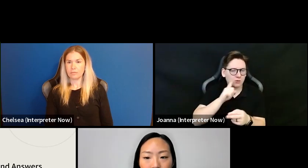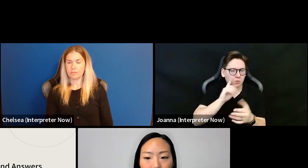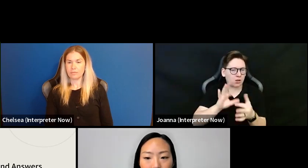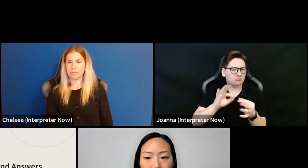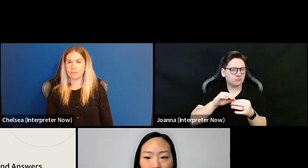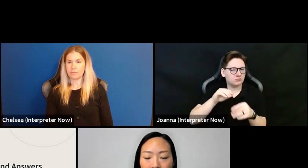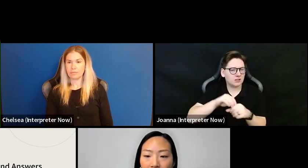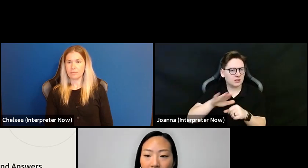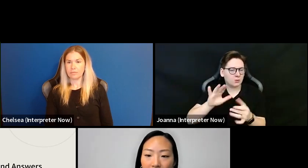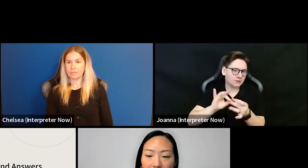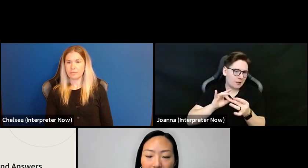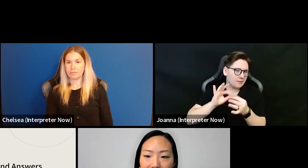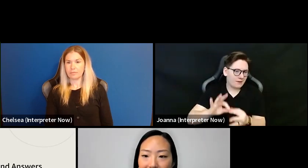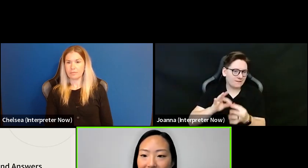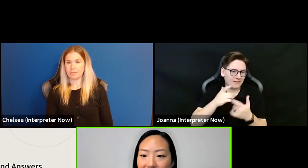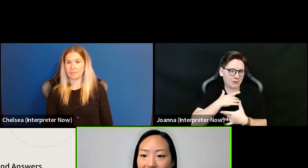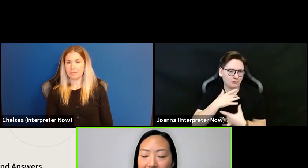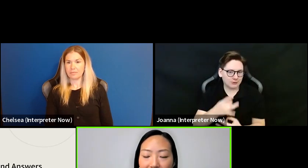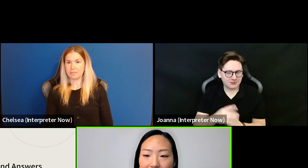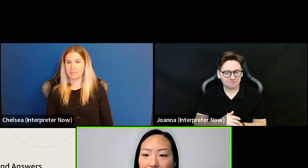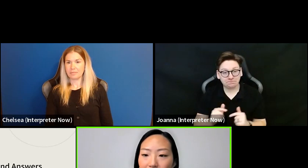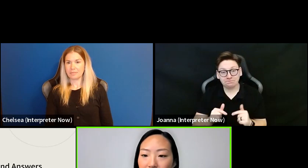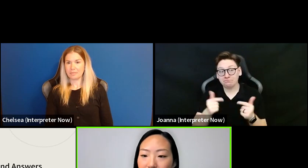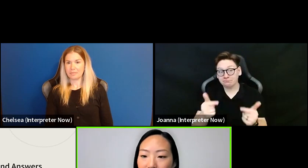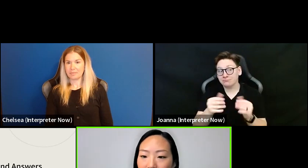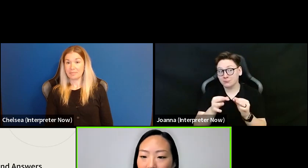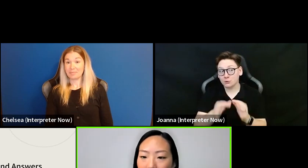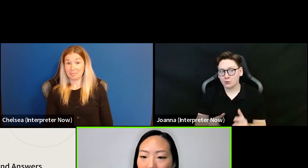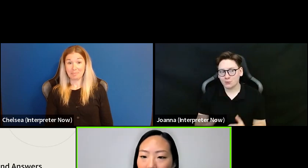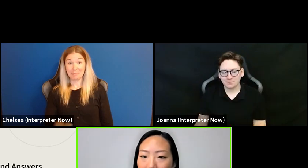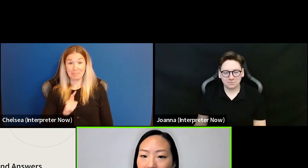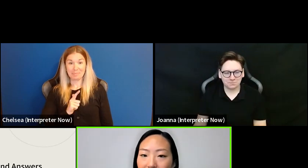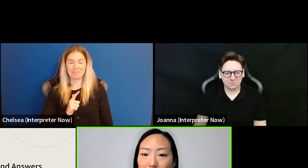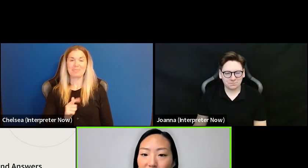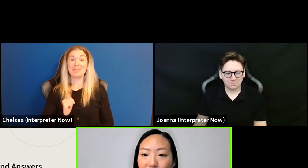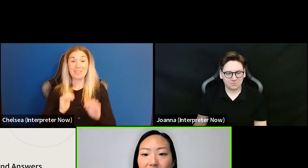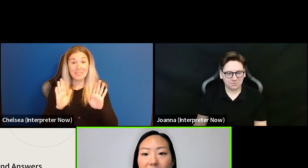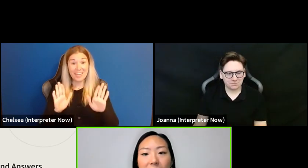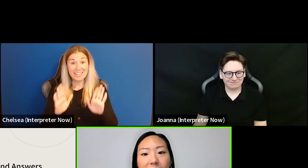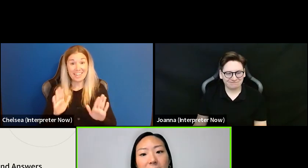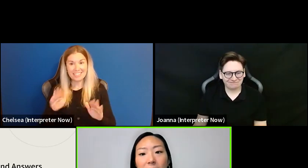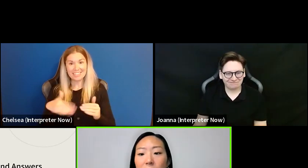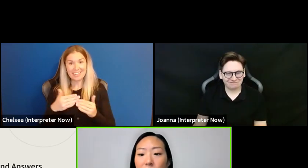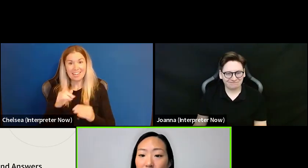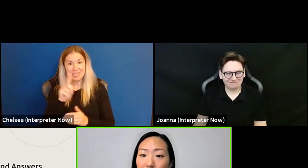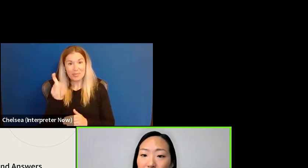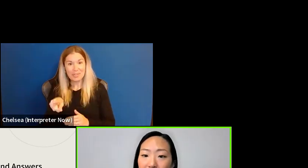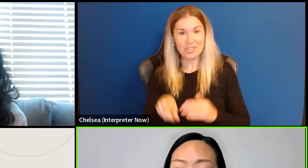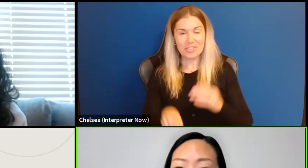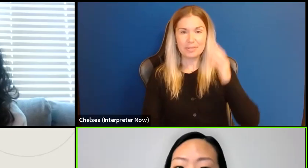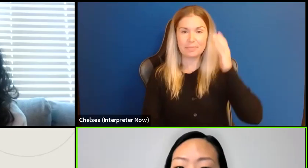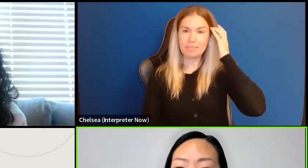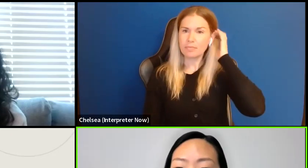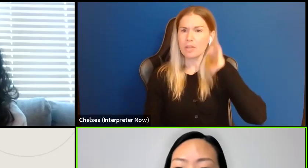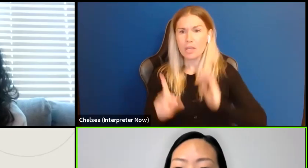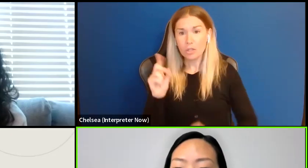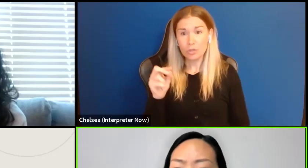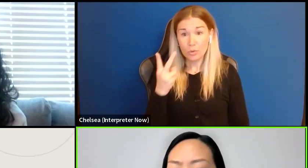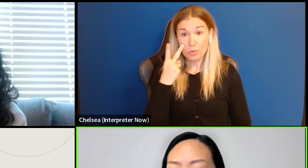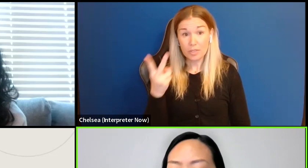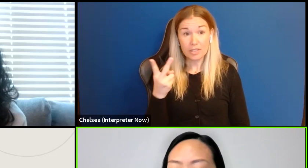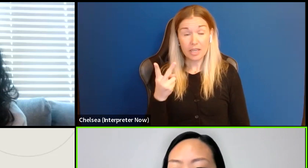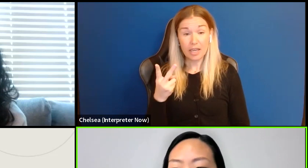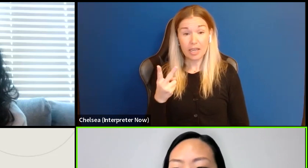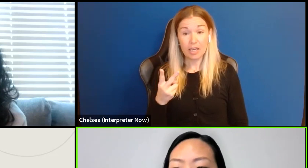interest. Fantastic. Fantastic. Audrey. Our next question is, do you see grants being